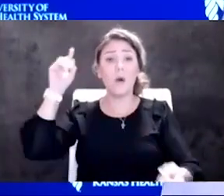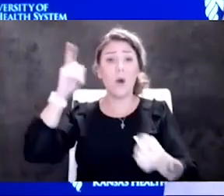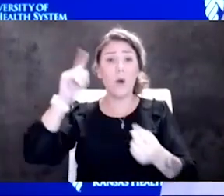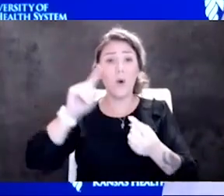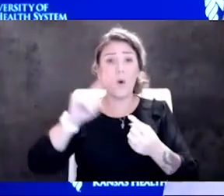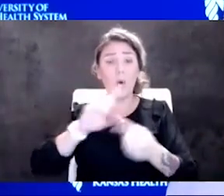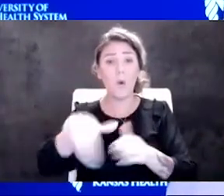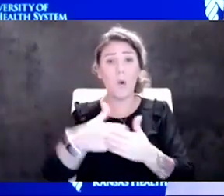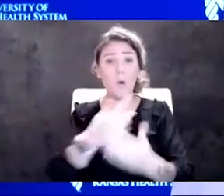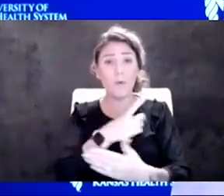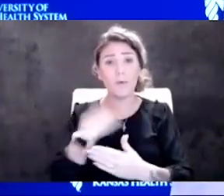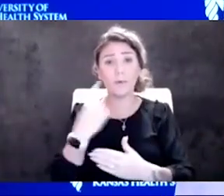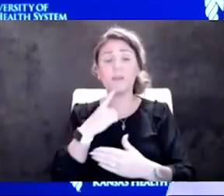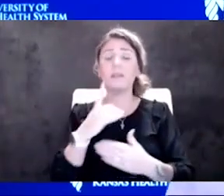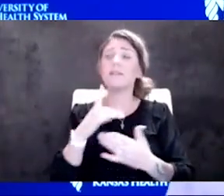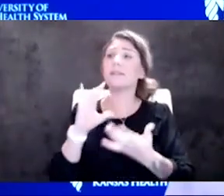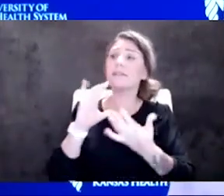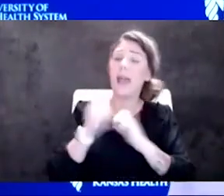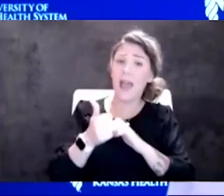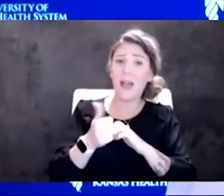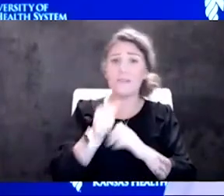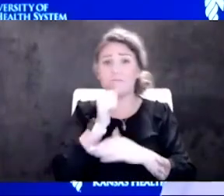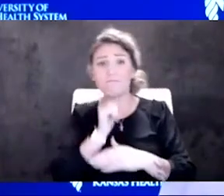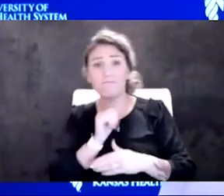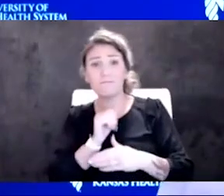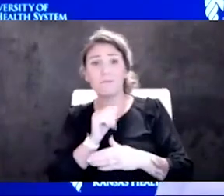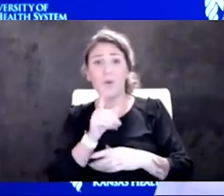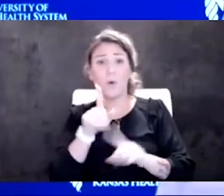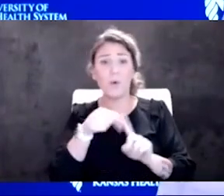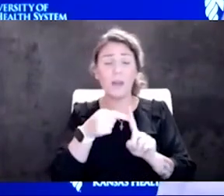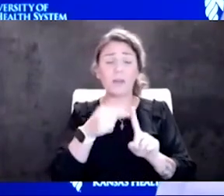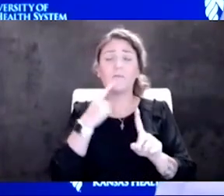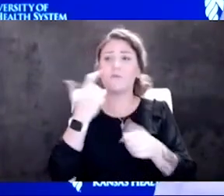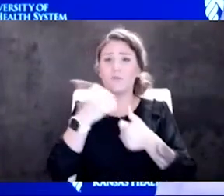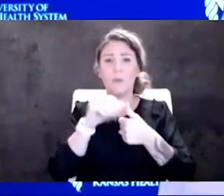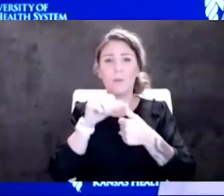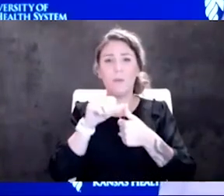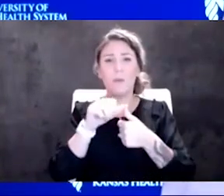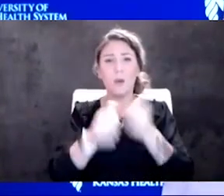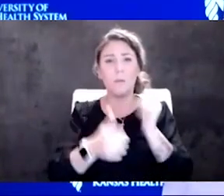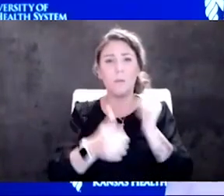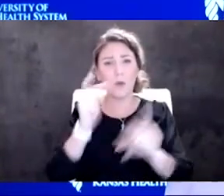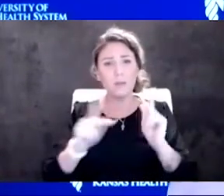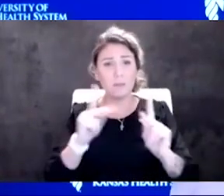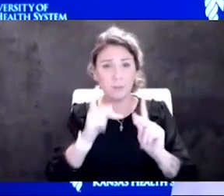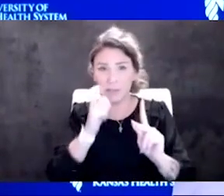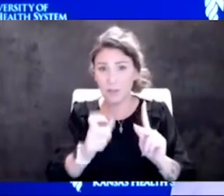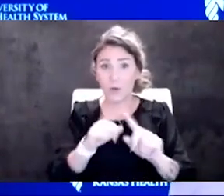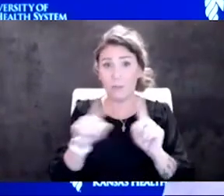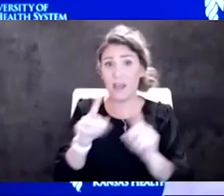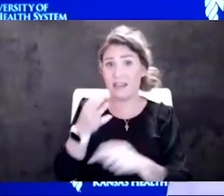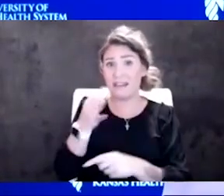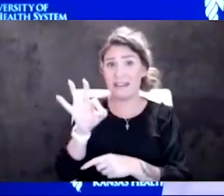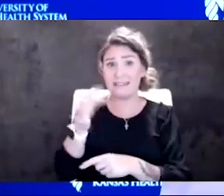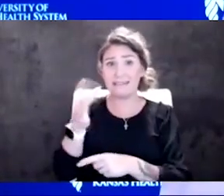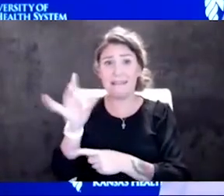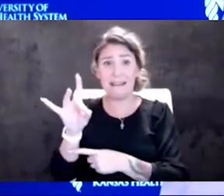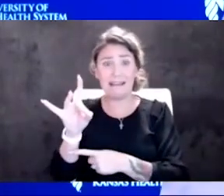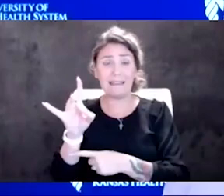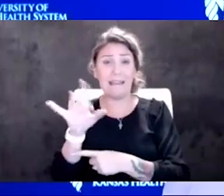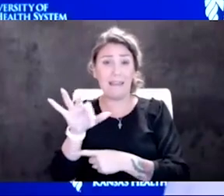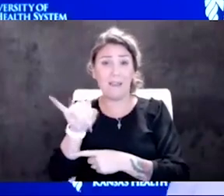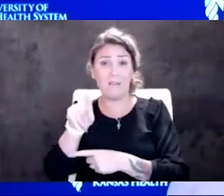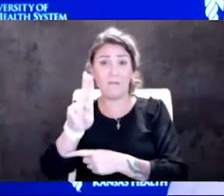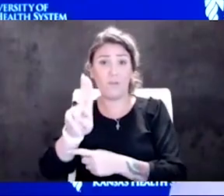so that is the way through it. As we move in, if you remember, most people don't, but in the 1918 flu epidemic, that lasted for